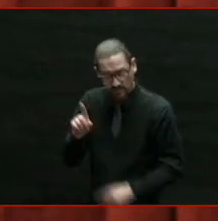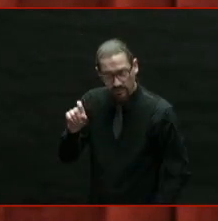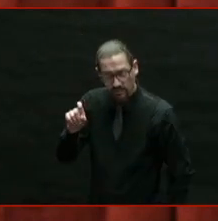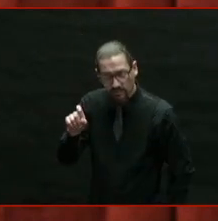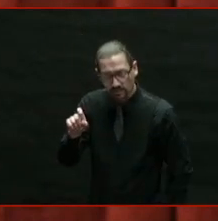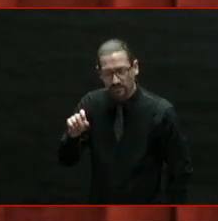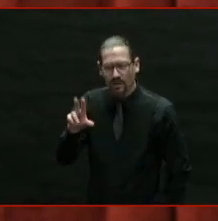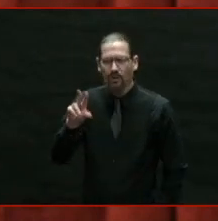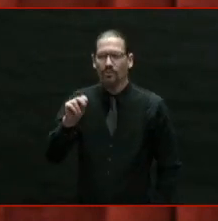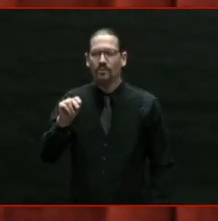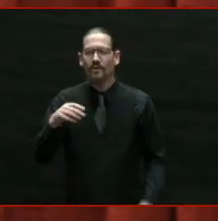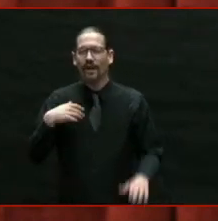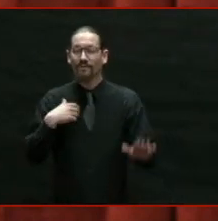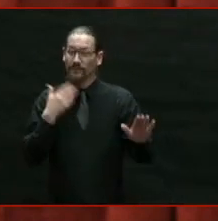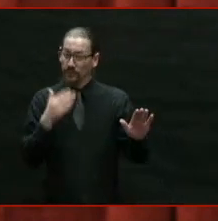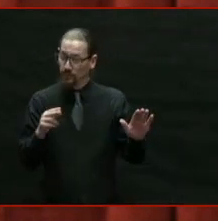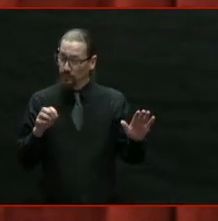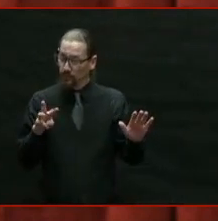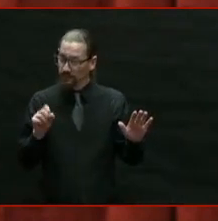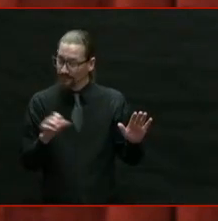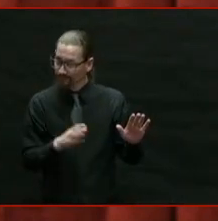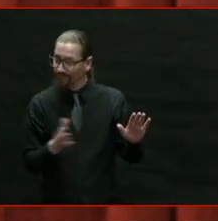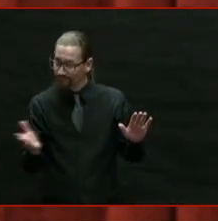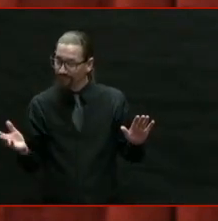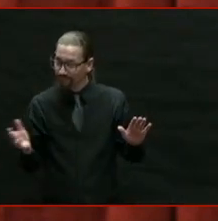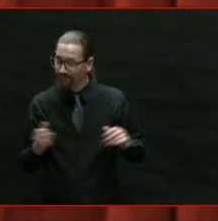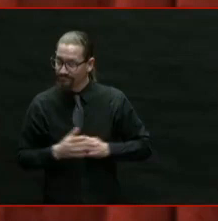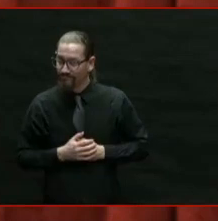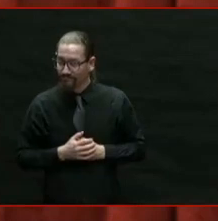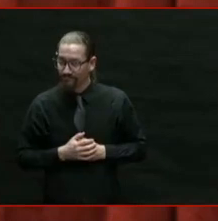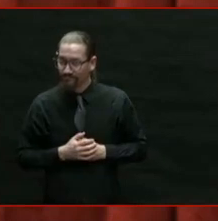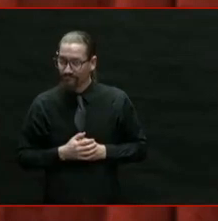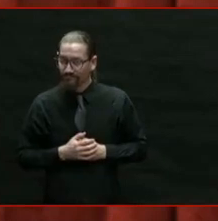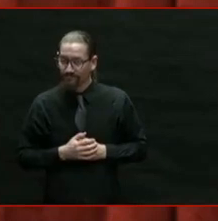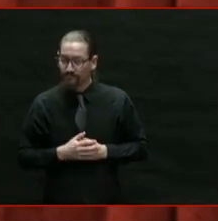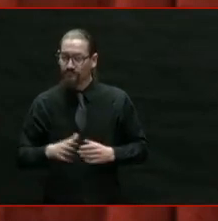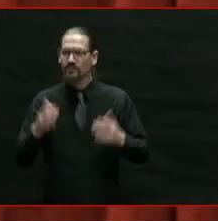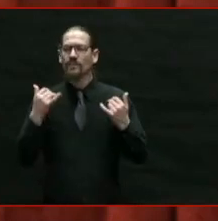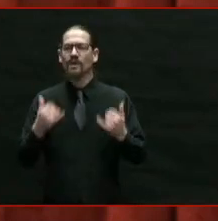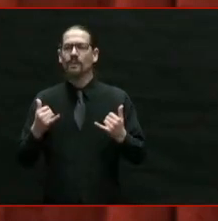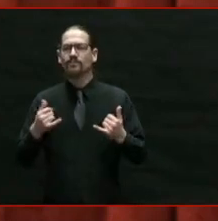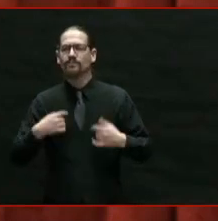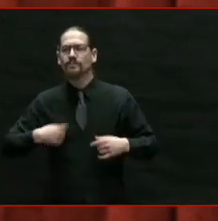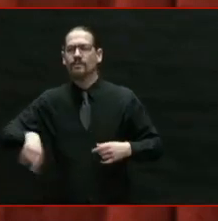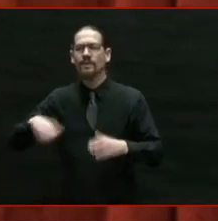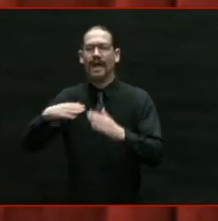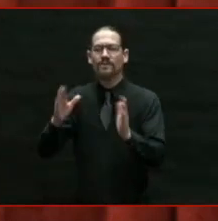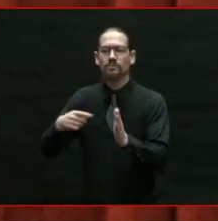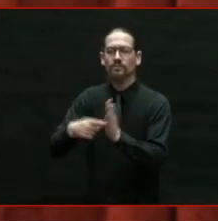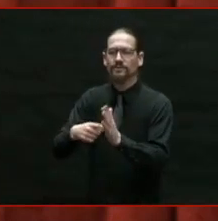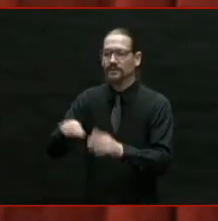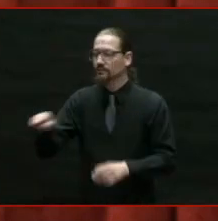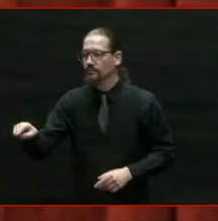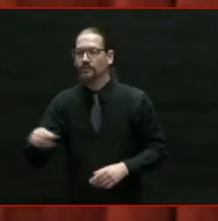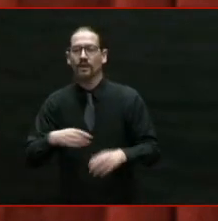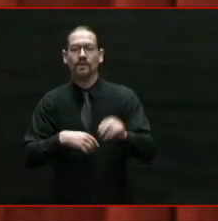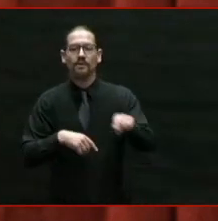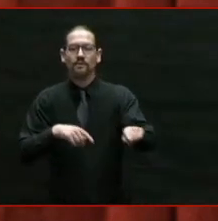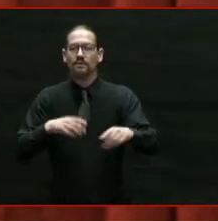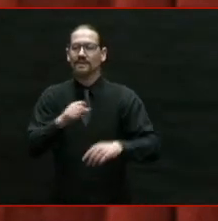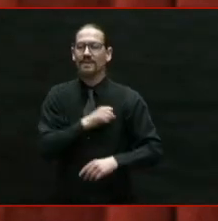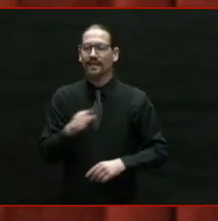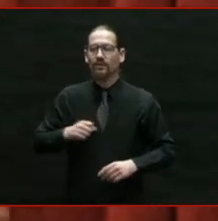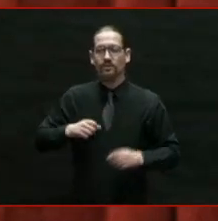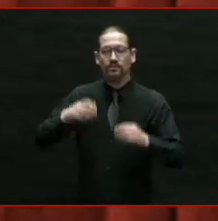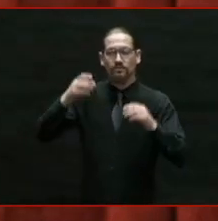Tonight, I have the news that due to the leadership of Speaker Shikarchi and Senate President Ruggiero and